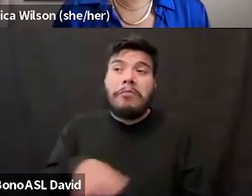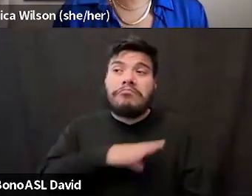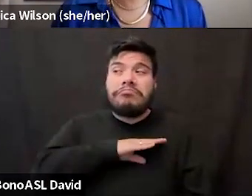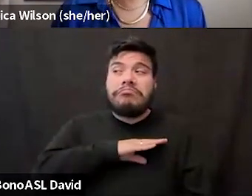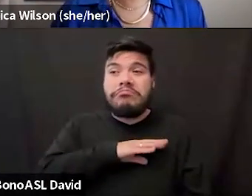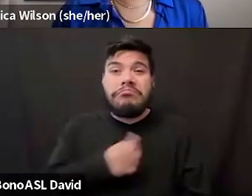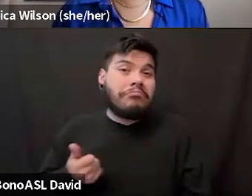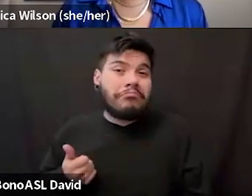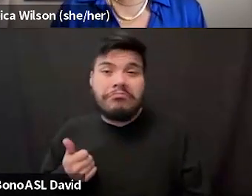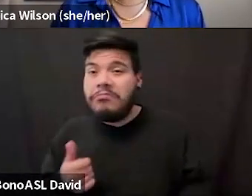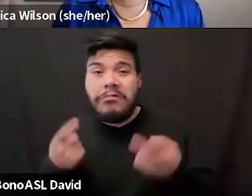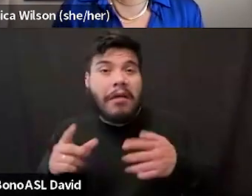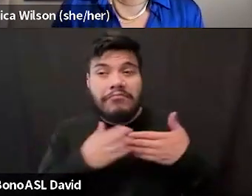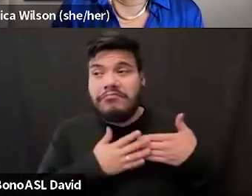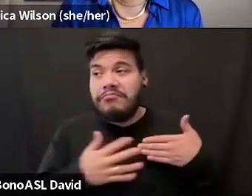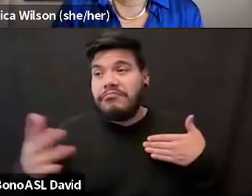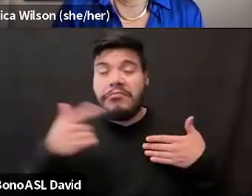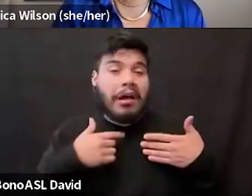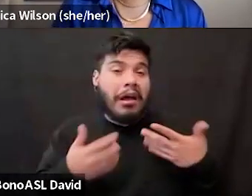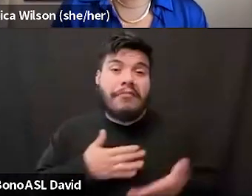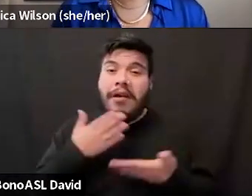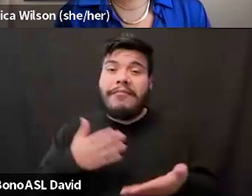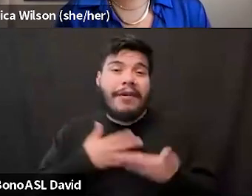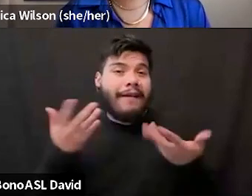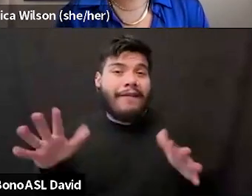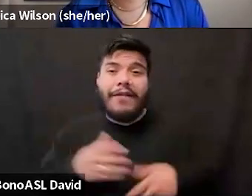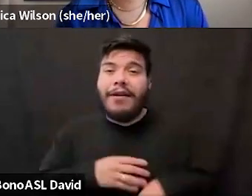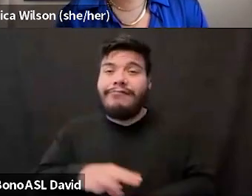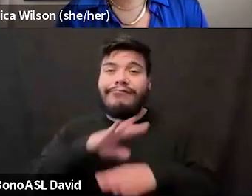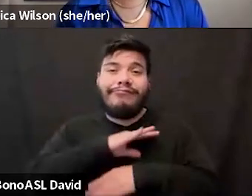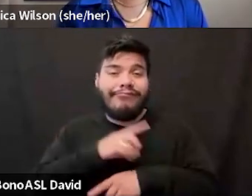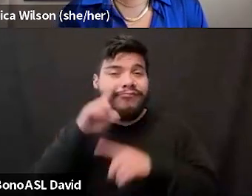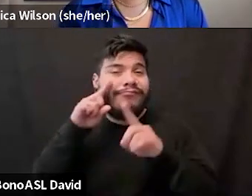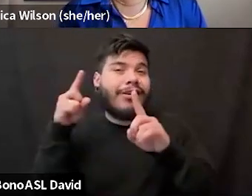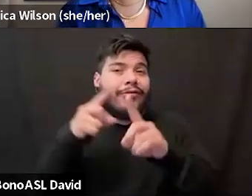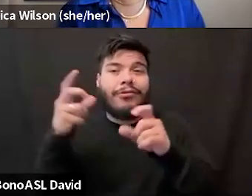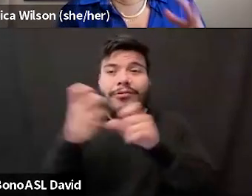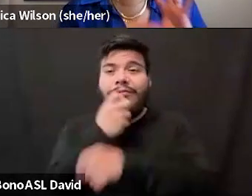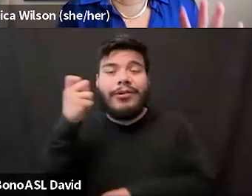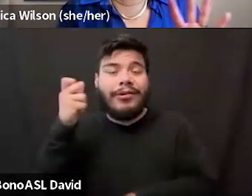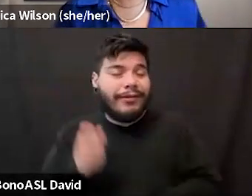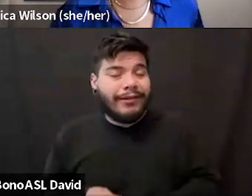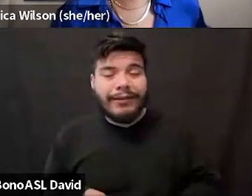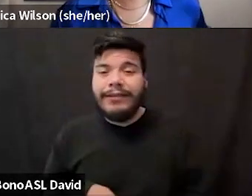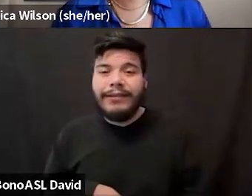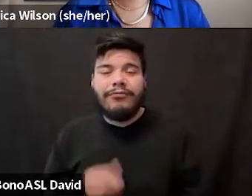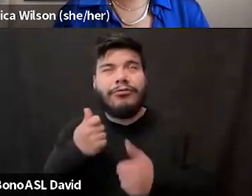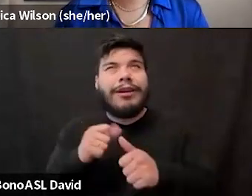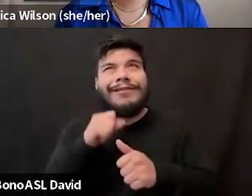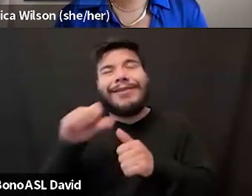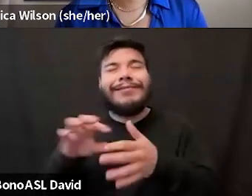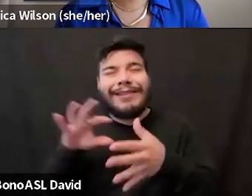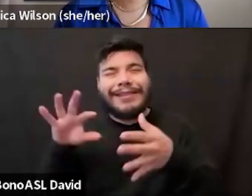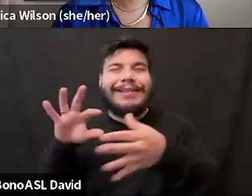happens after that, I am happy. I've reached my goal. And so I haven't, yeah, I'm trying not to be attached to